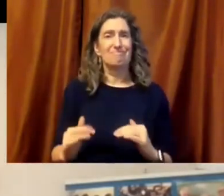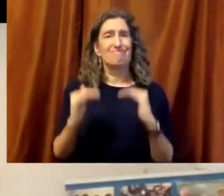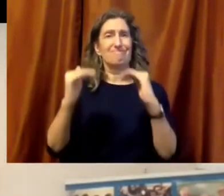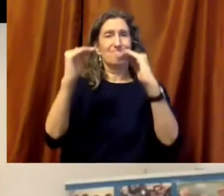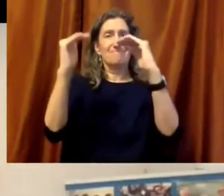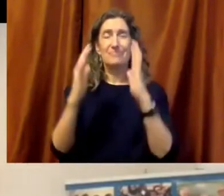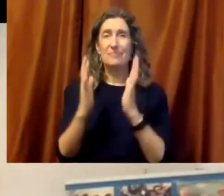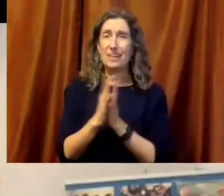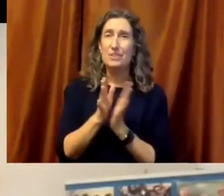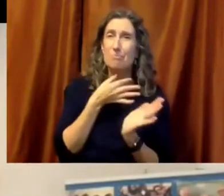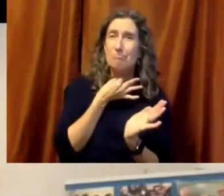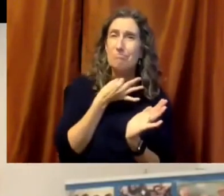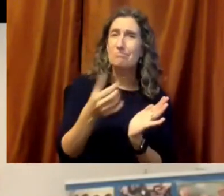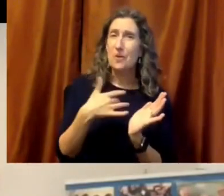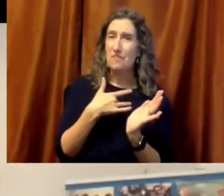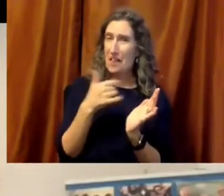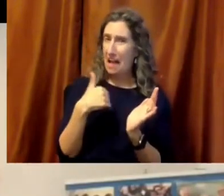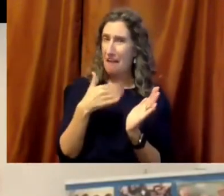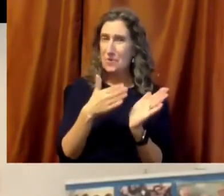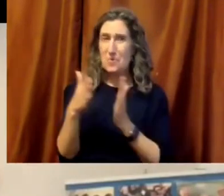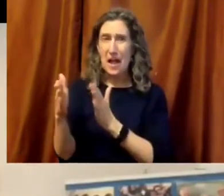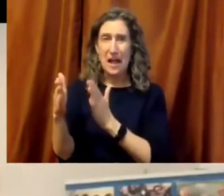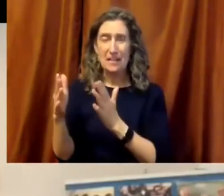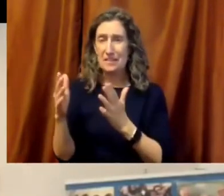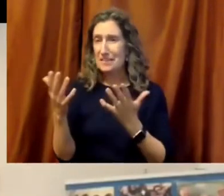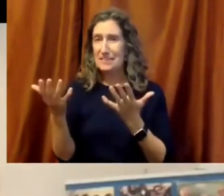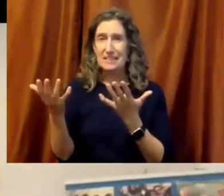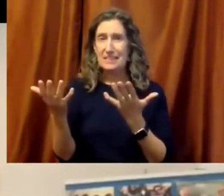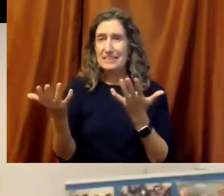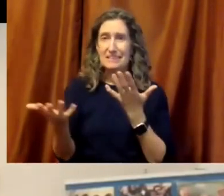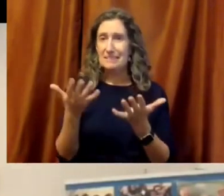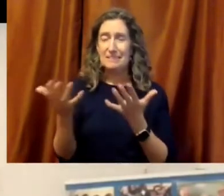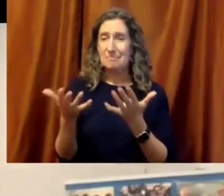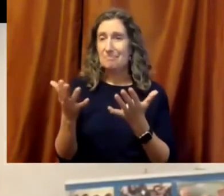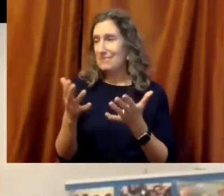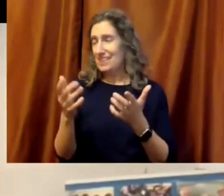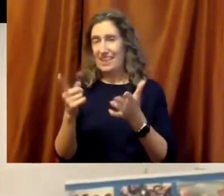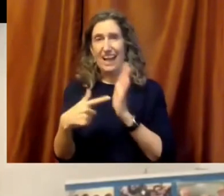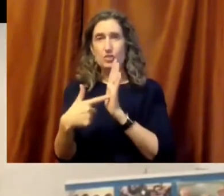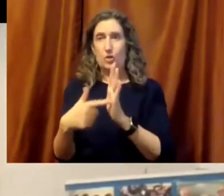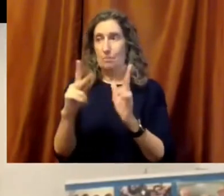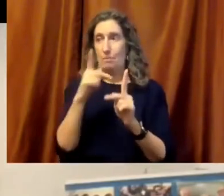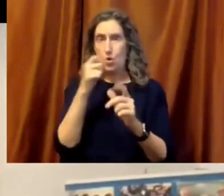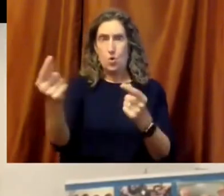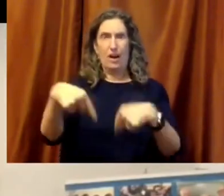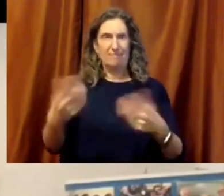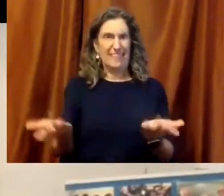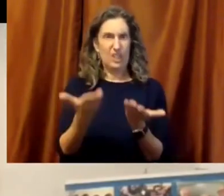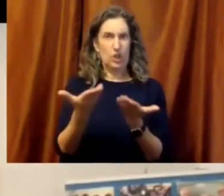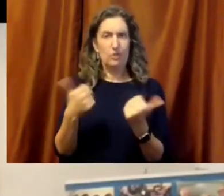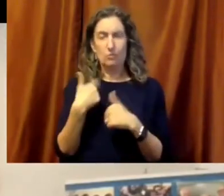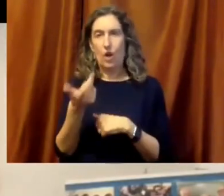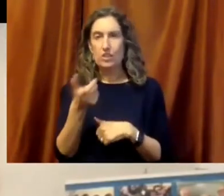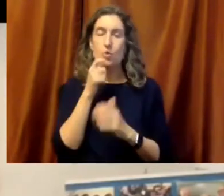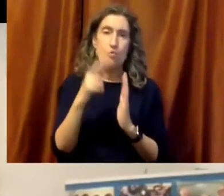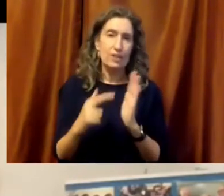Is there a way for us to be able to make available to the couple thousand so